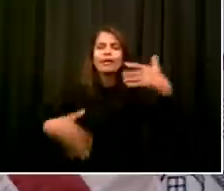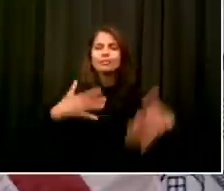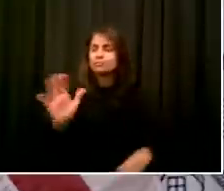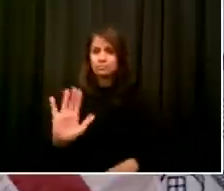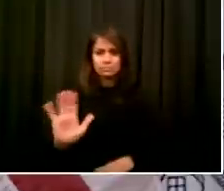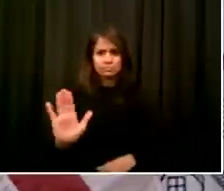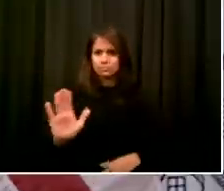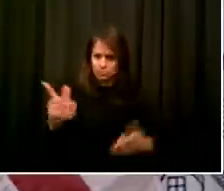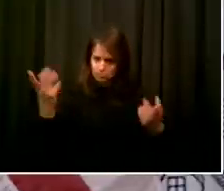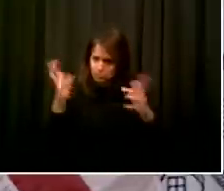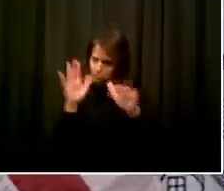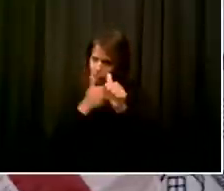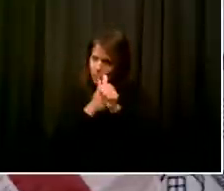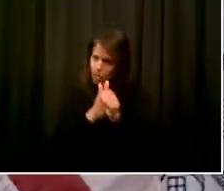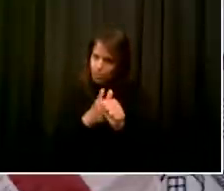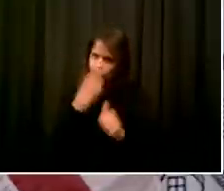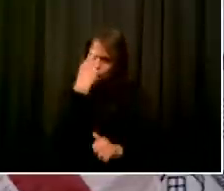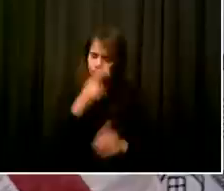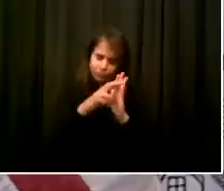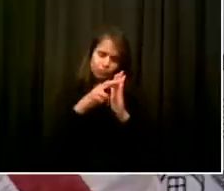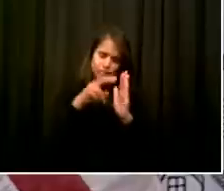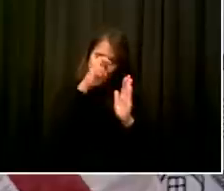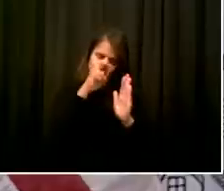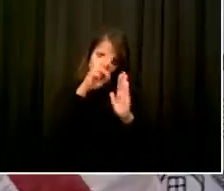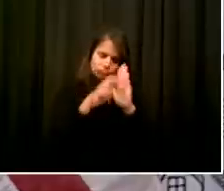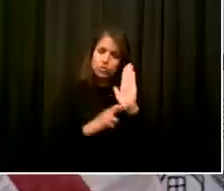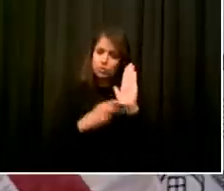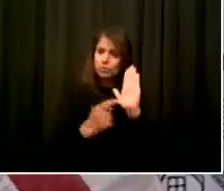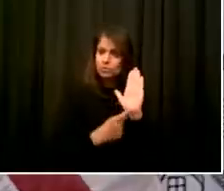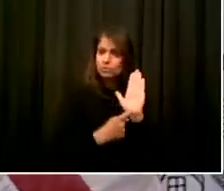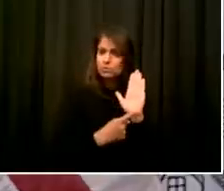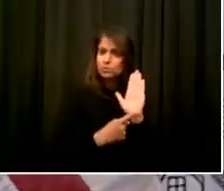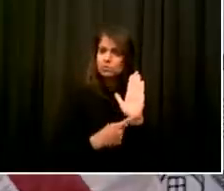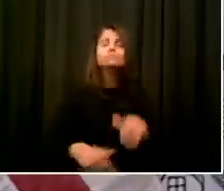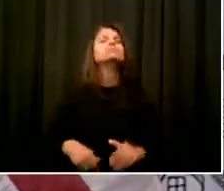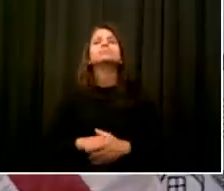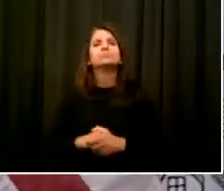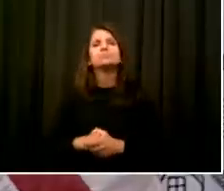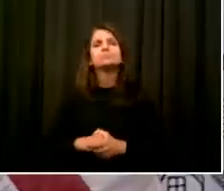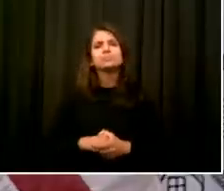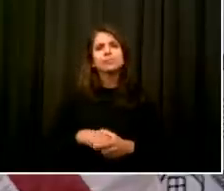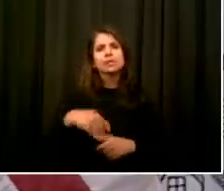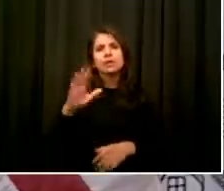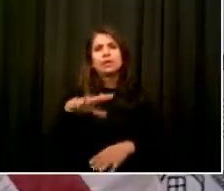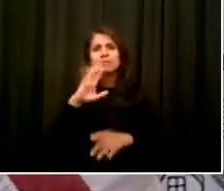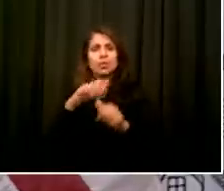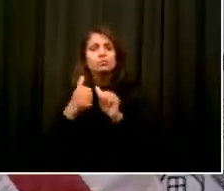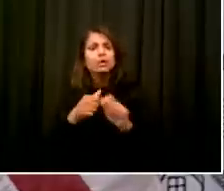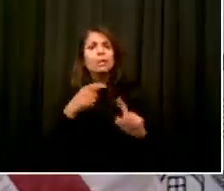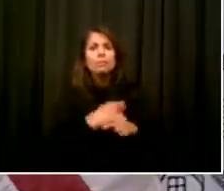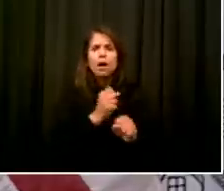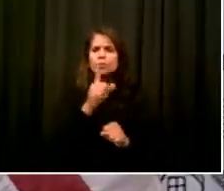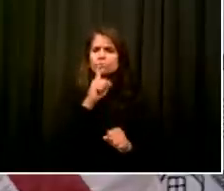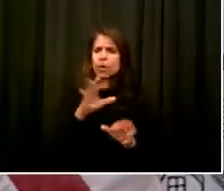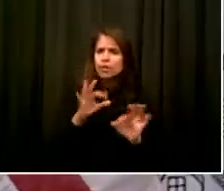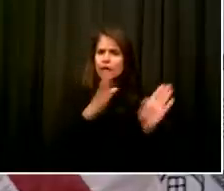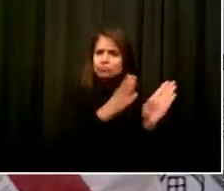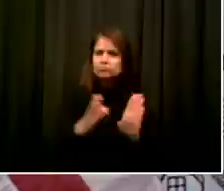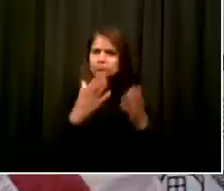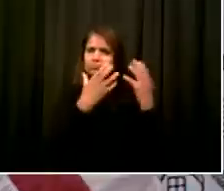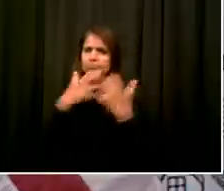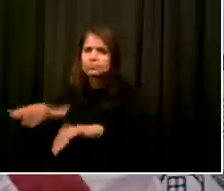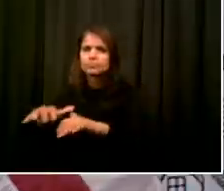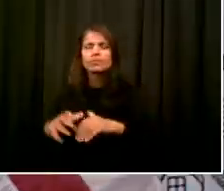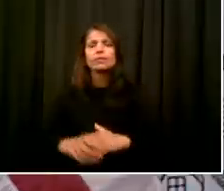financial burden. But the point to everyone is do it the right way, so we don't need to do that kind of enforcement. If we see problems, we're going to address them this